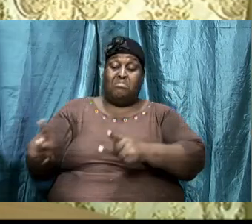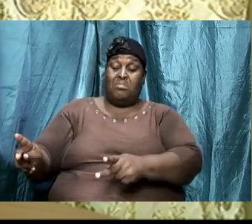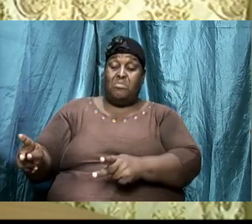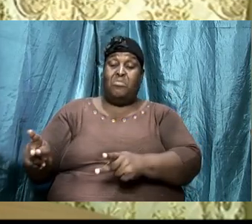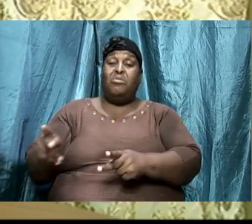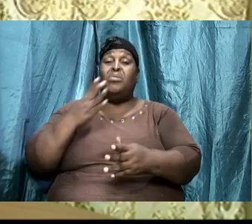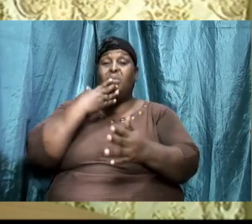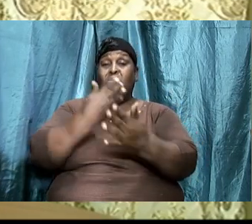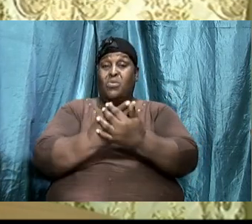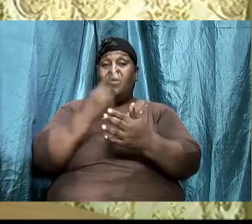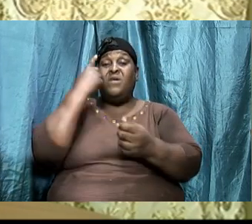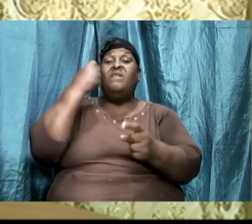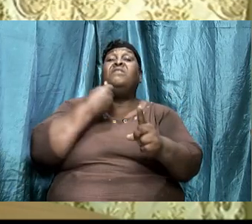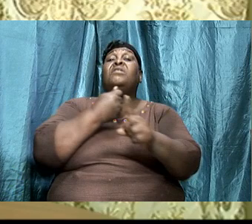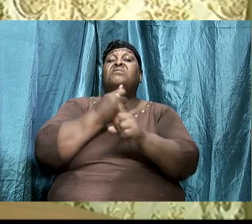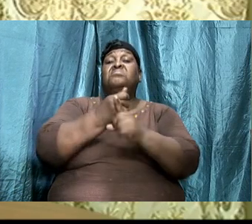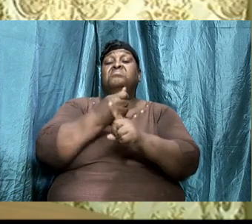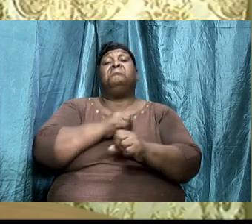fighting.